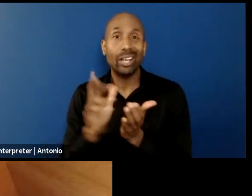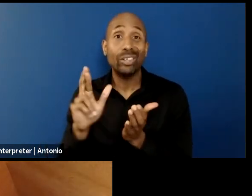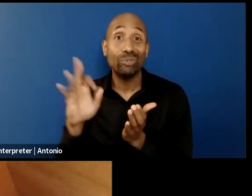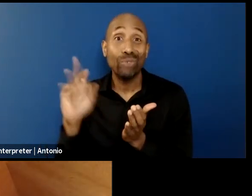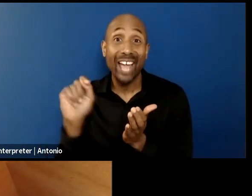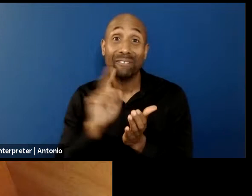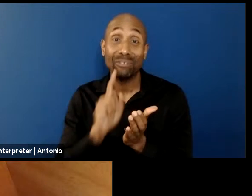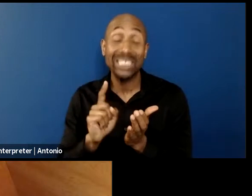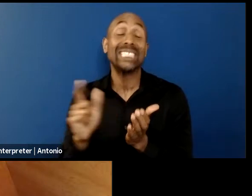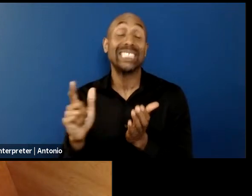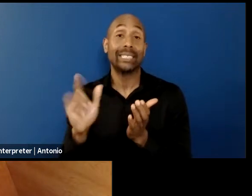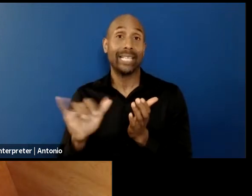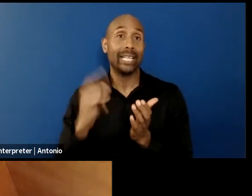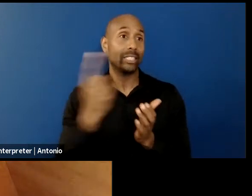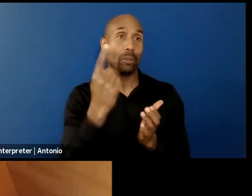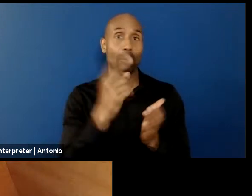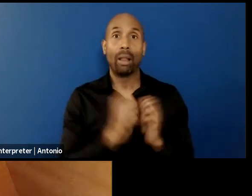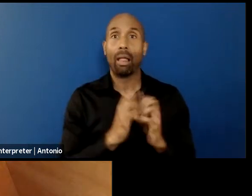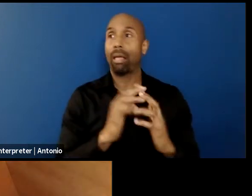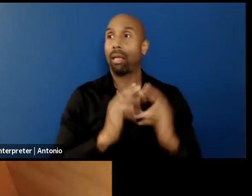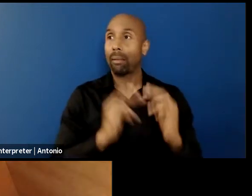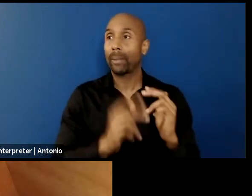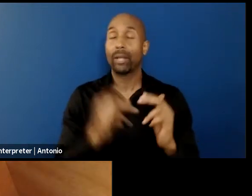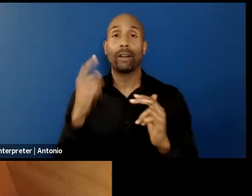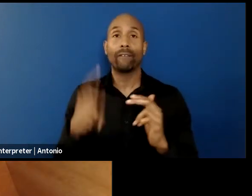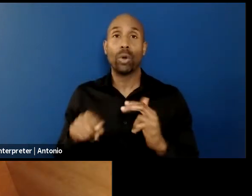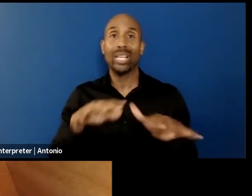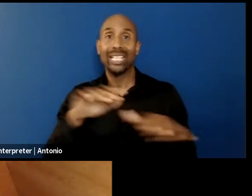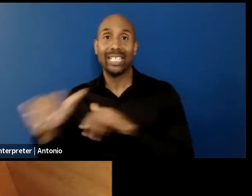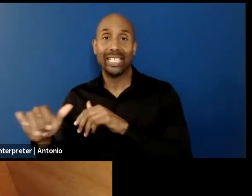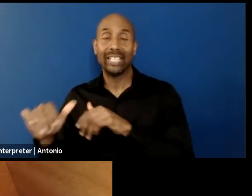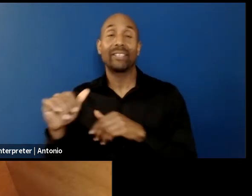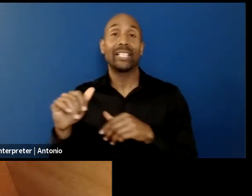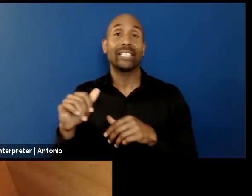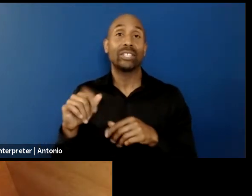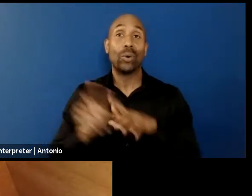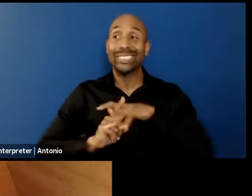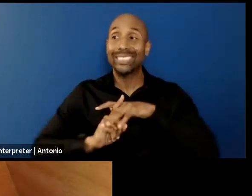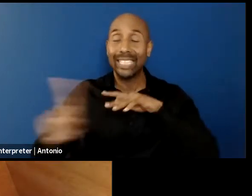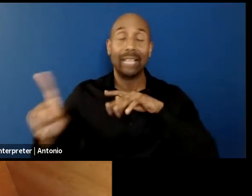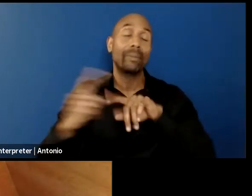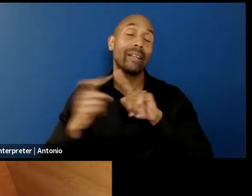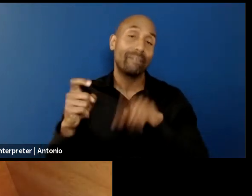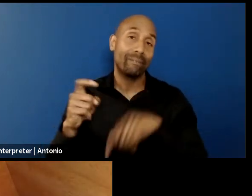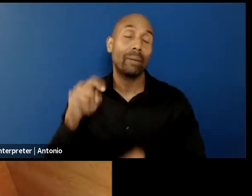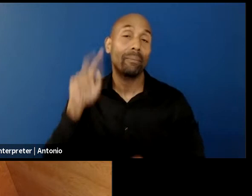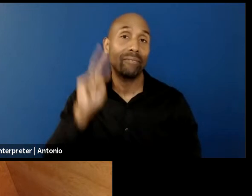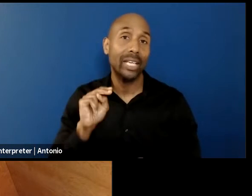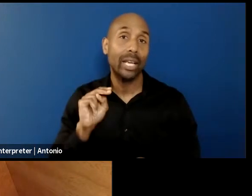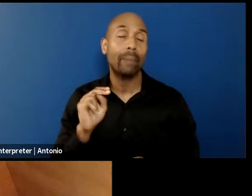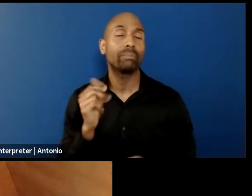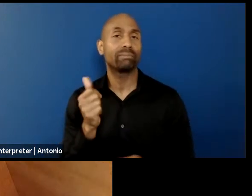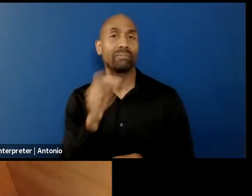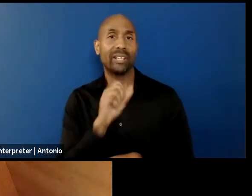with the vision of a better future. And you were four years old. I think it was in 1979.